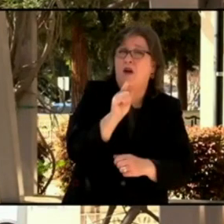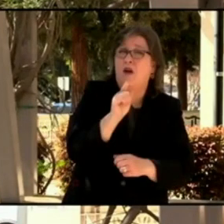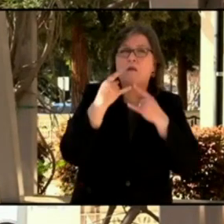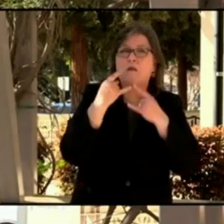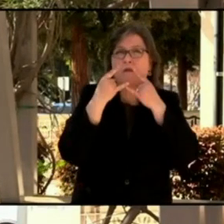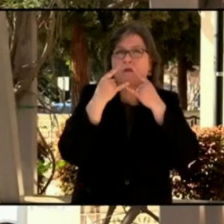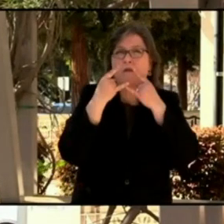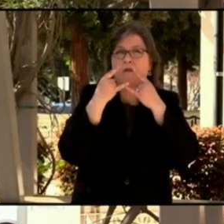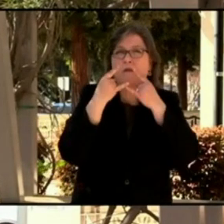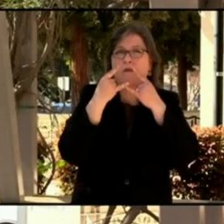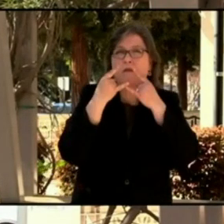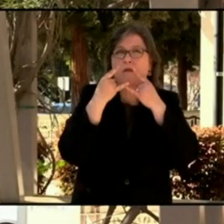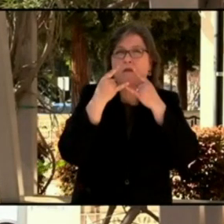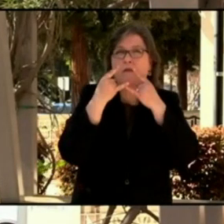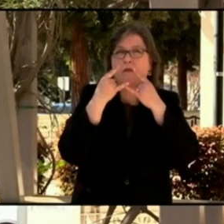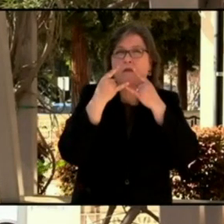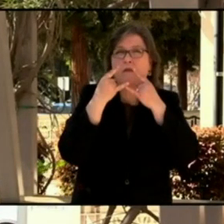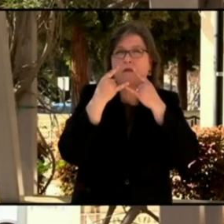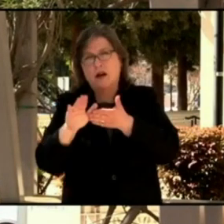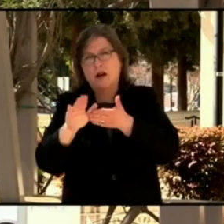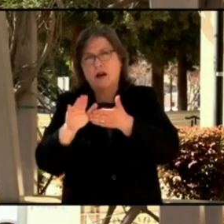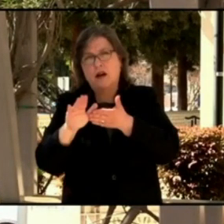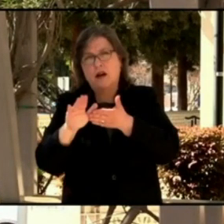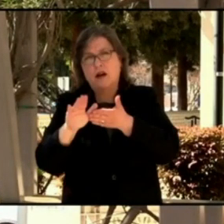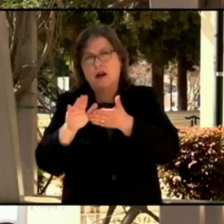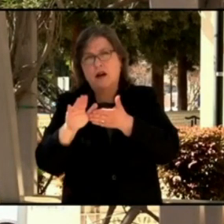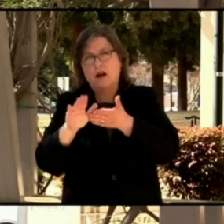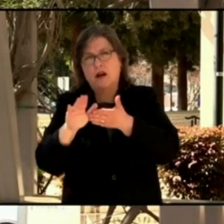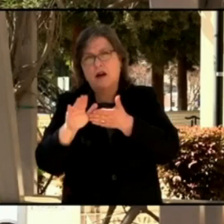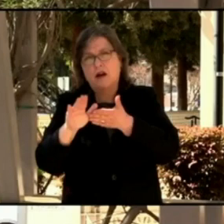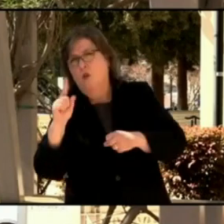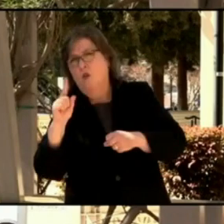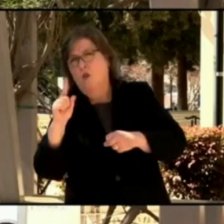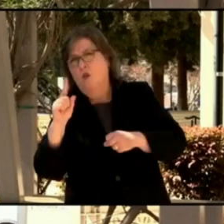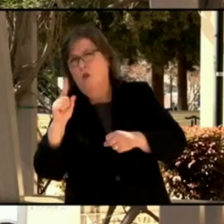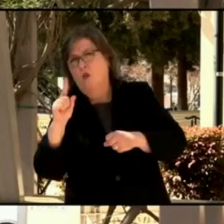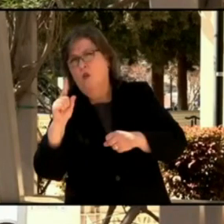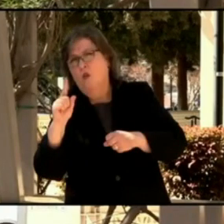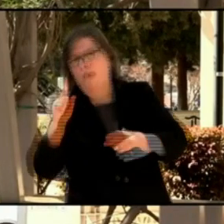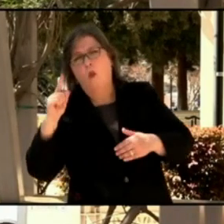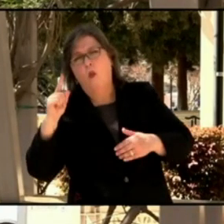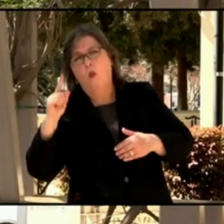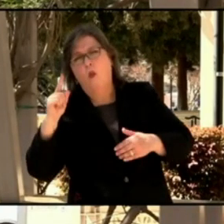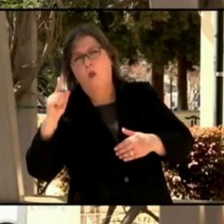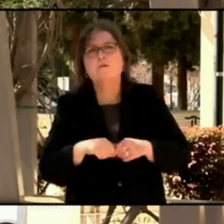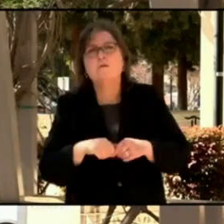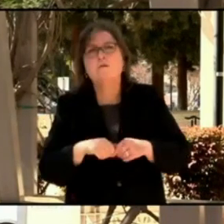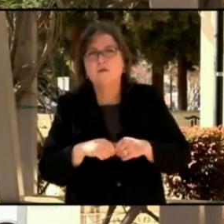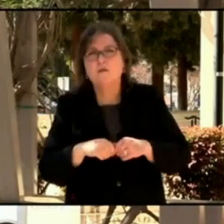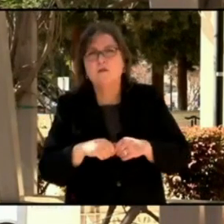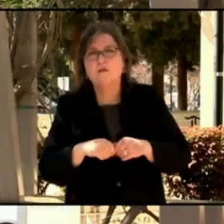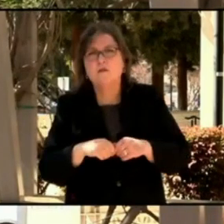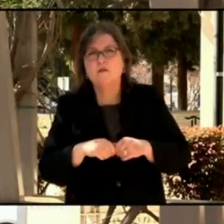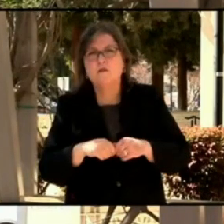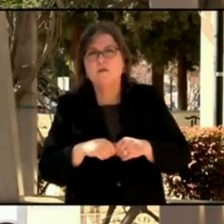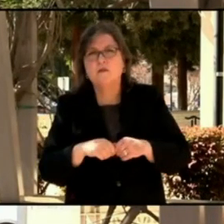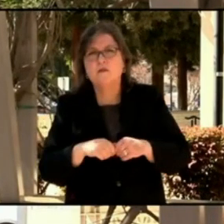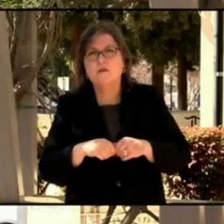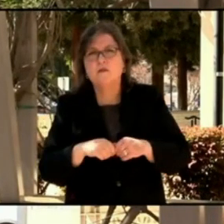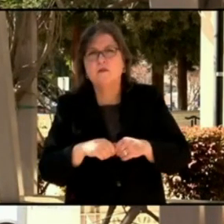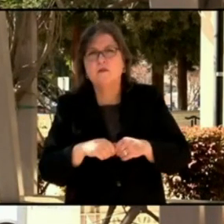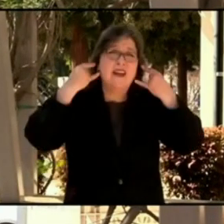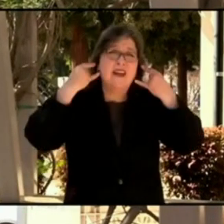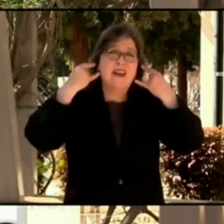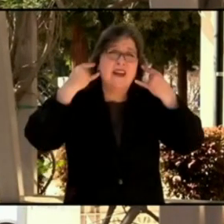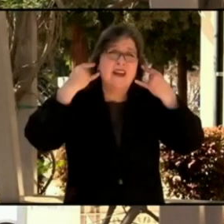that you're very unlikely to spread the virus. It's it's not zero and given that these variants are spreading, we really want to do